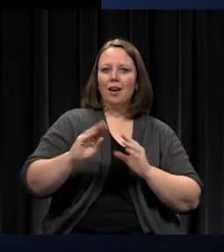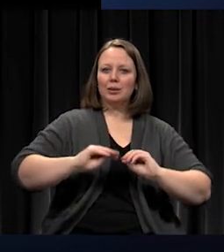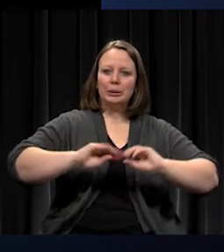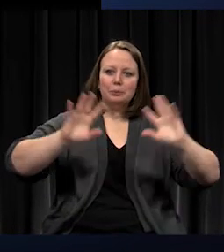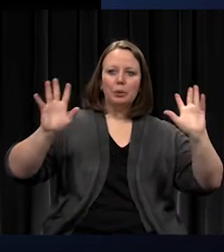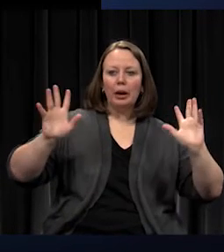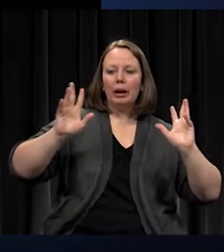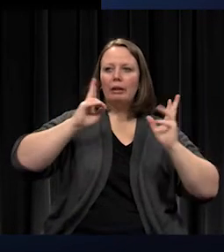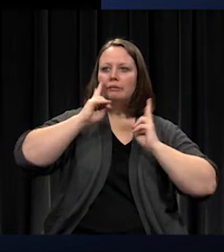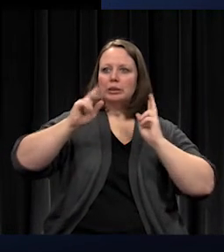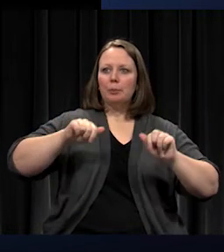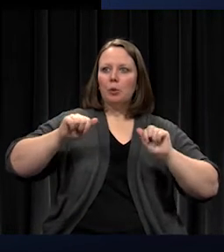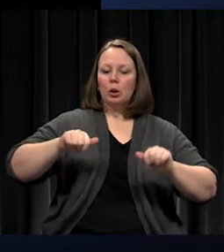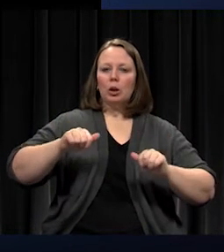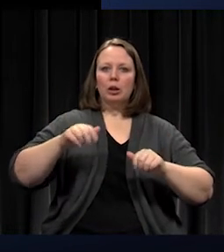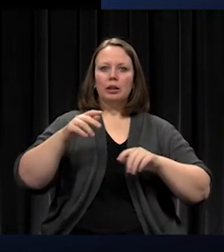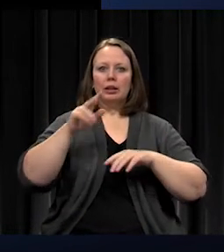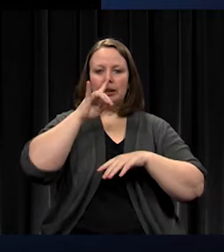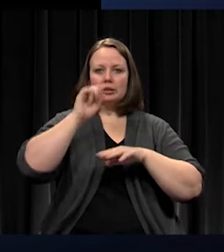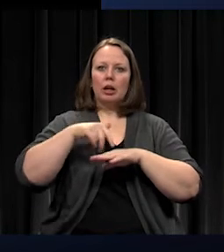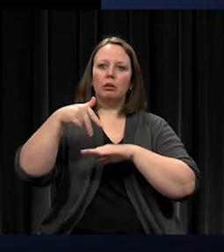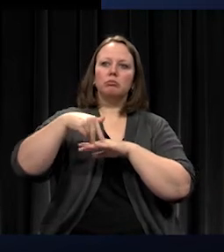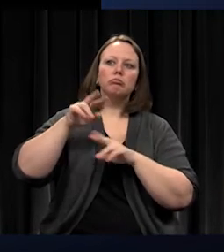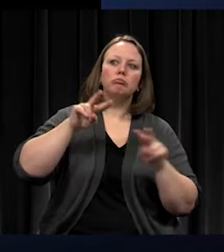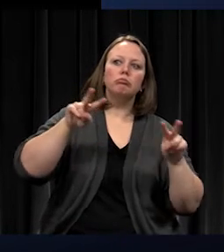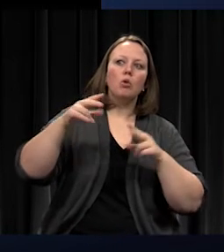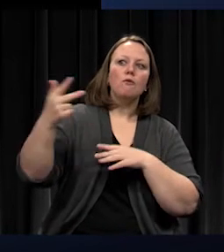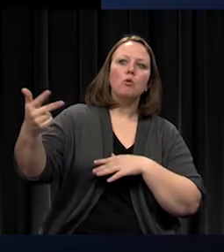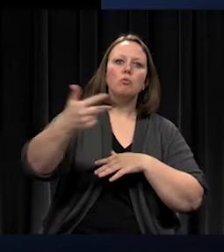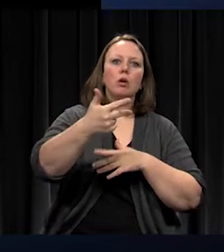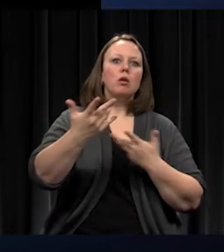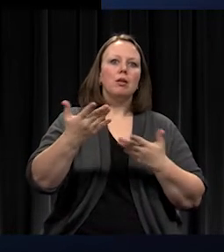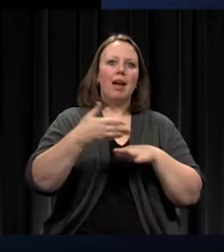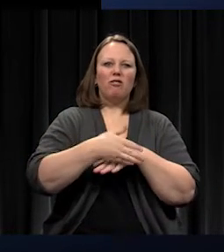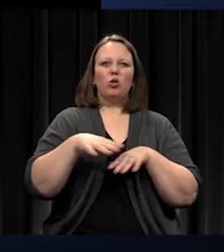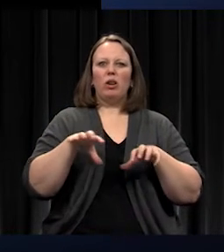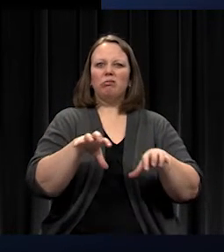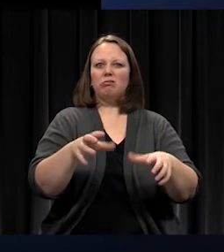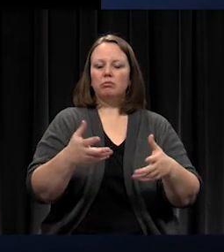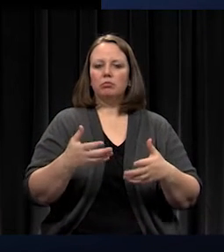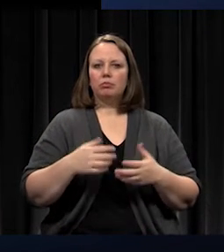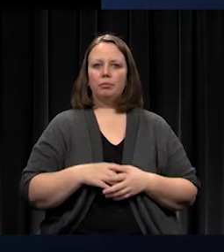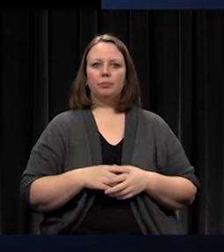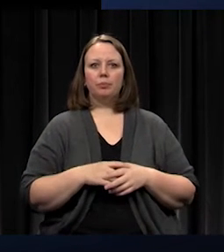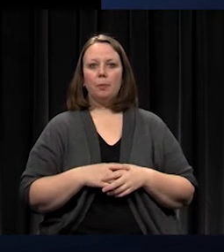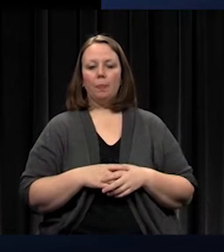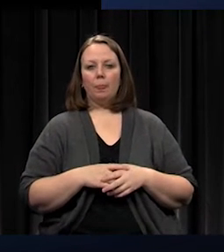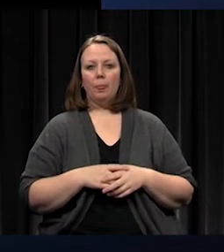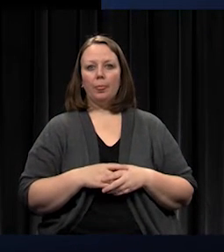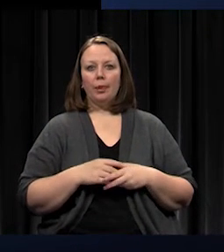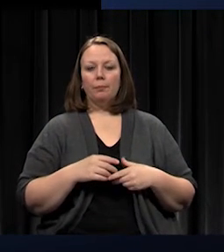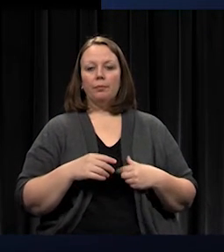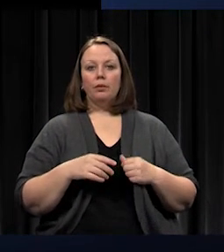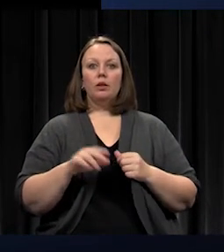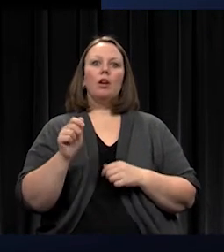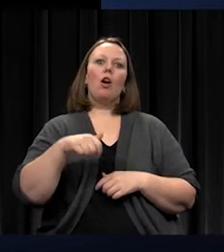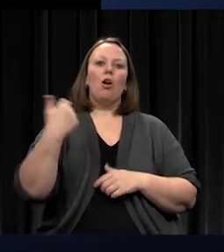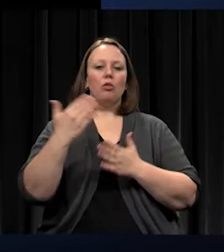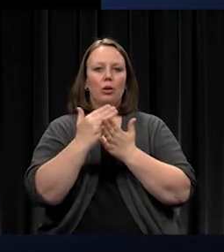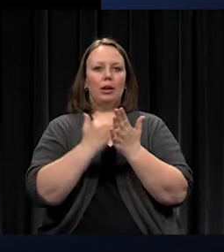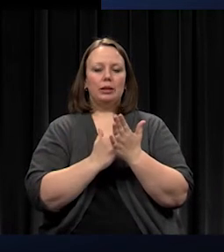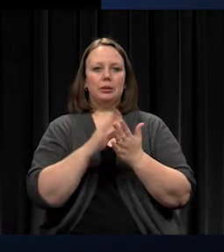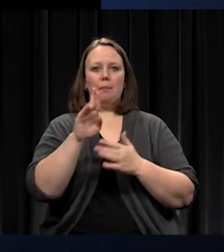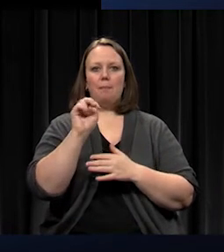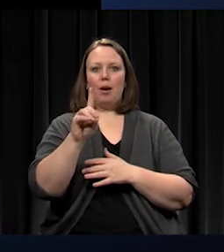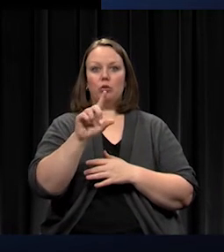space for kids to wait for their rides after activities. And then we had this other list that was in bond 2013 of other